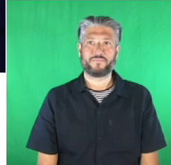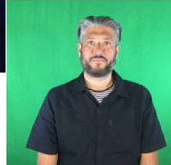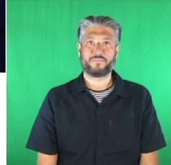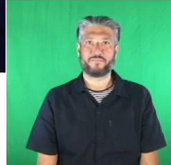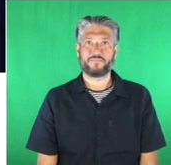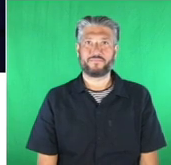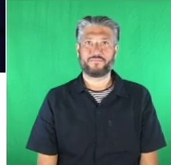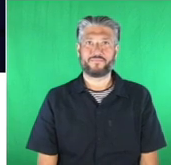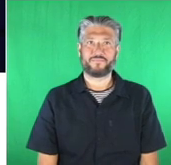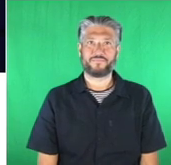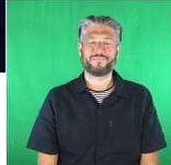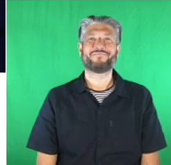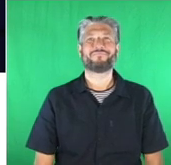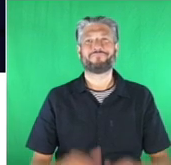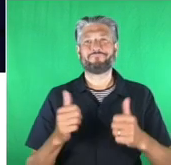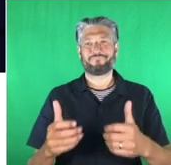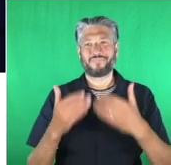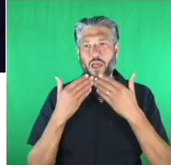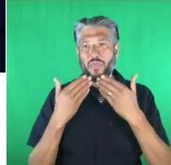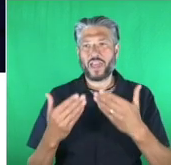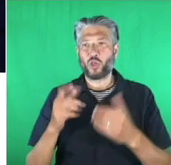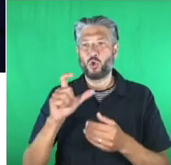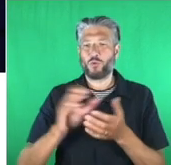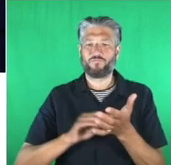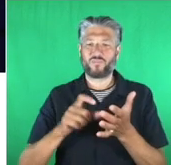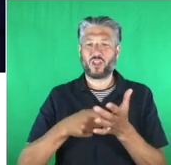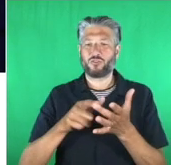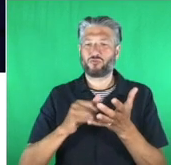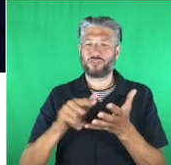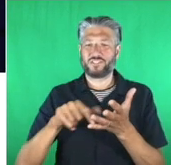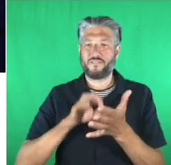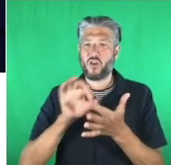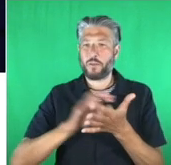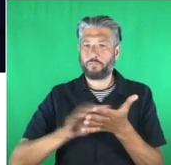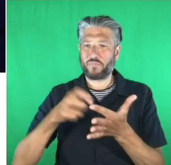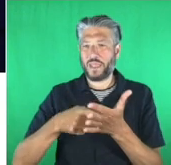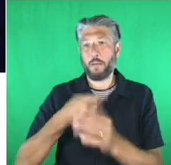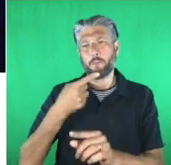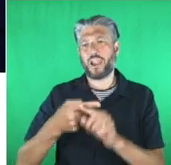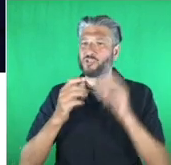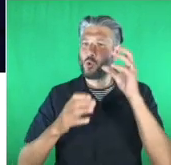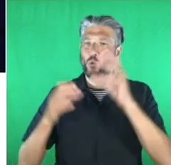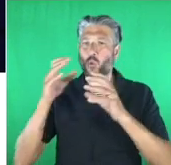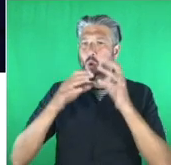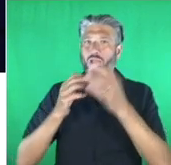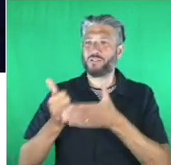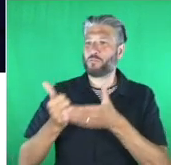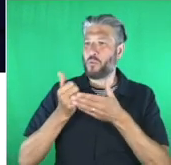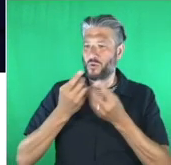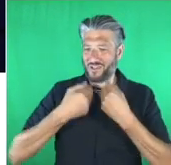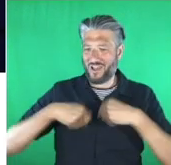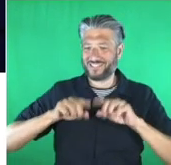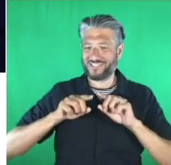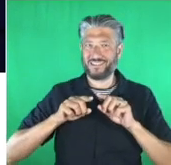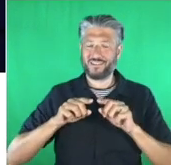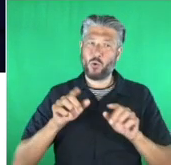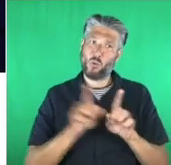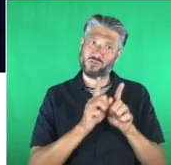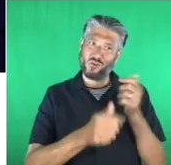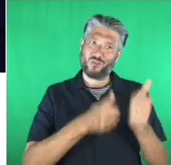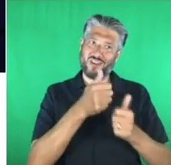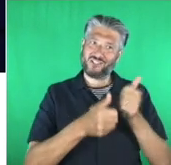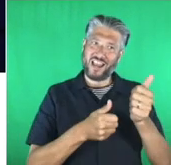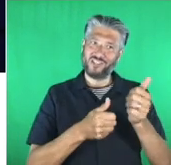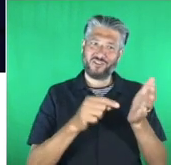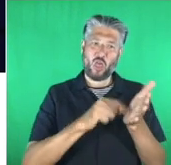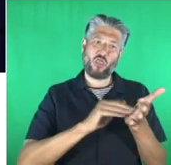thanks christopher and thank you to google for supporting us and obviously congratulations to the clarion wonderful winner so kate which